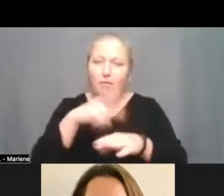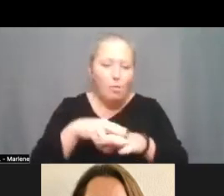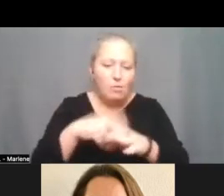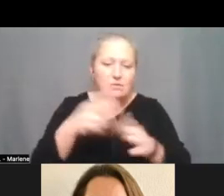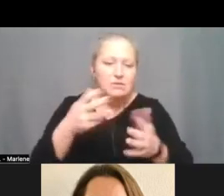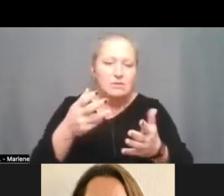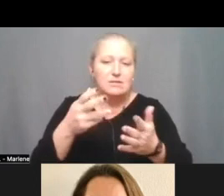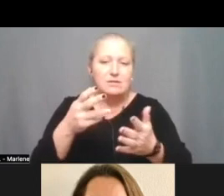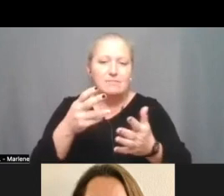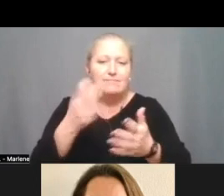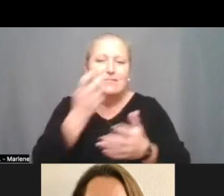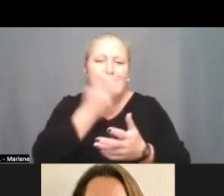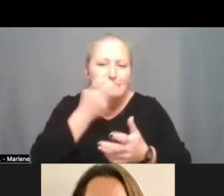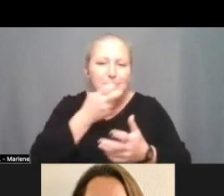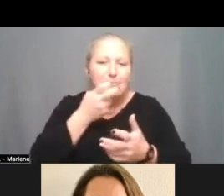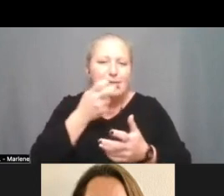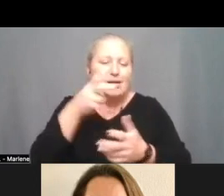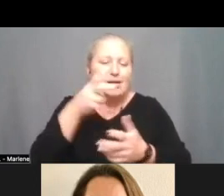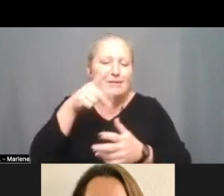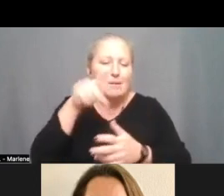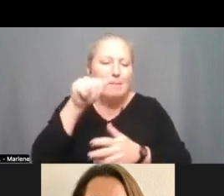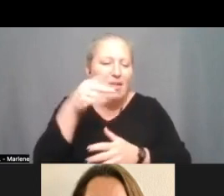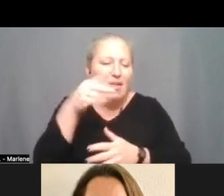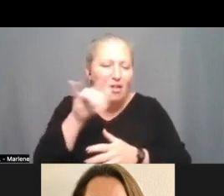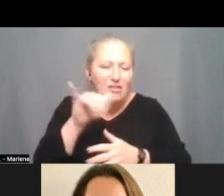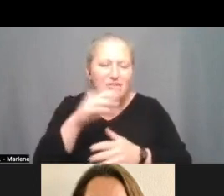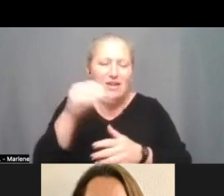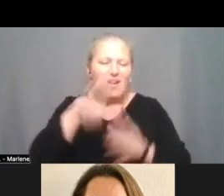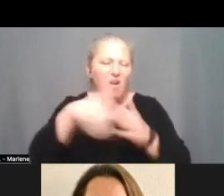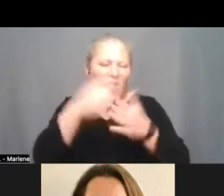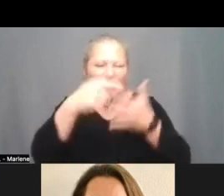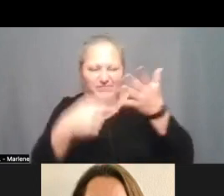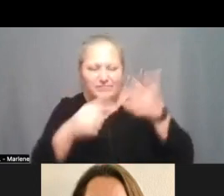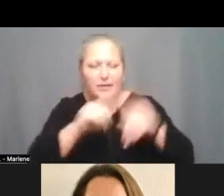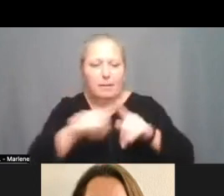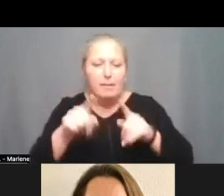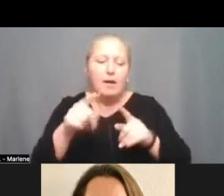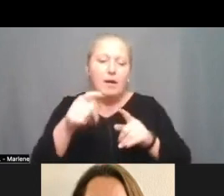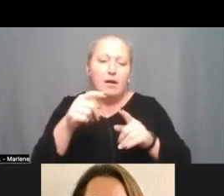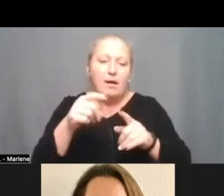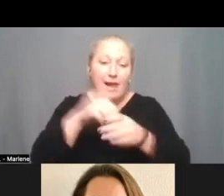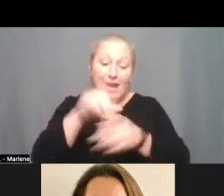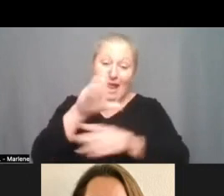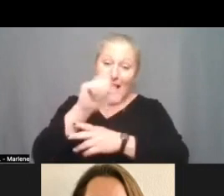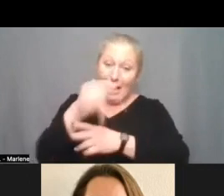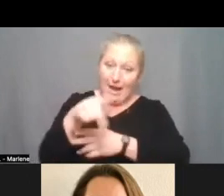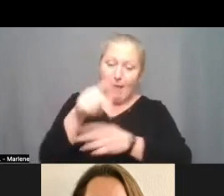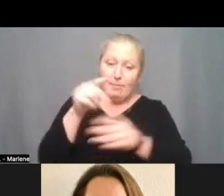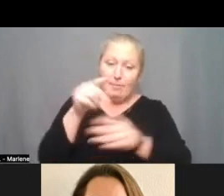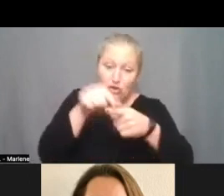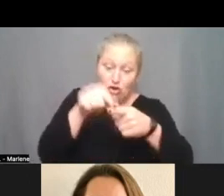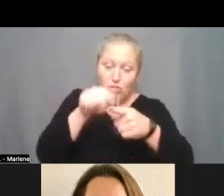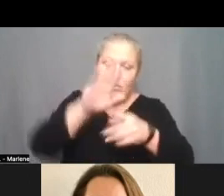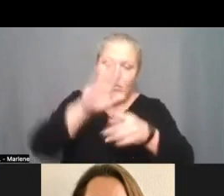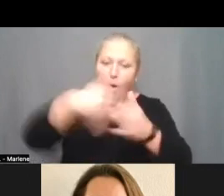you know speech you know speech pathology all those uh additional so we are being in the lcap terms we're being all inclusive